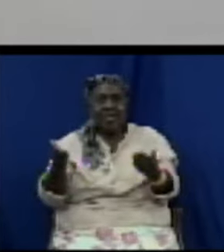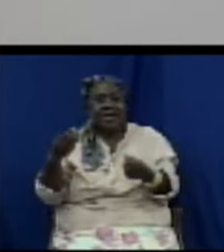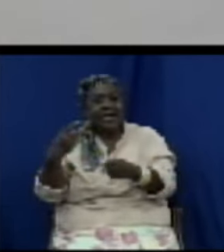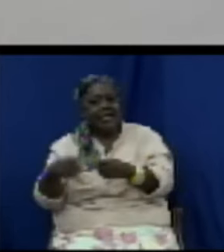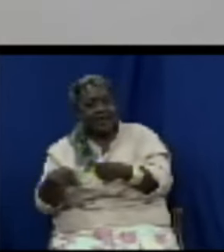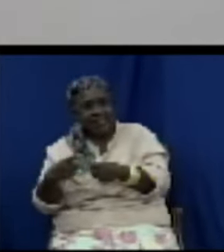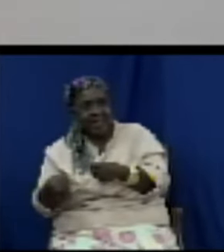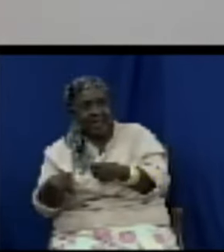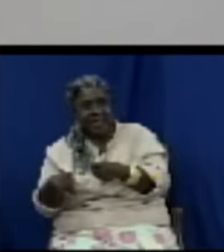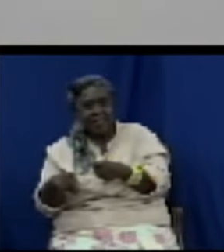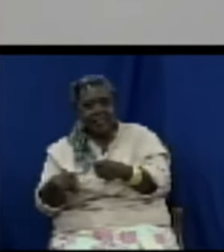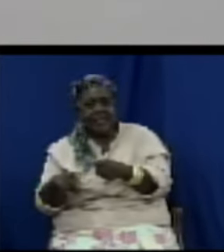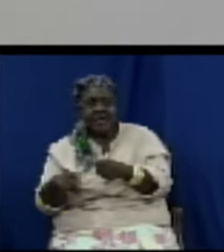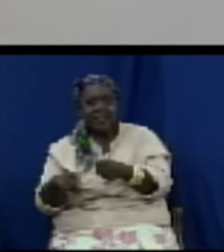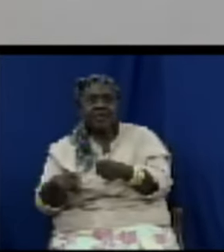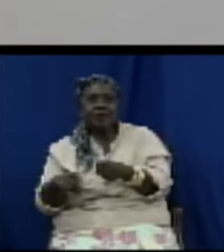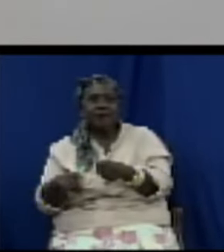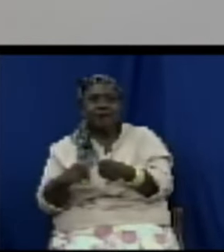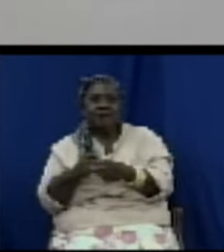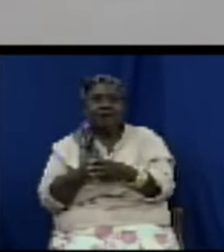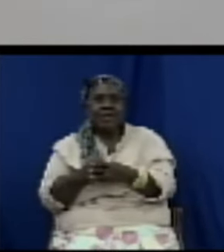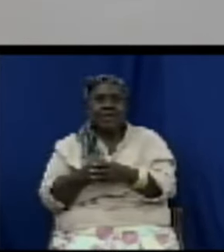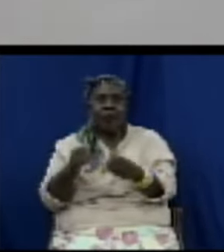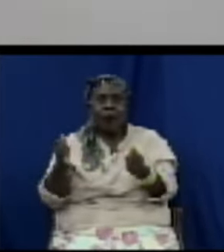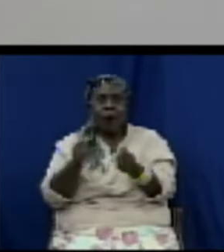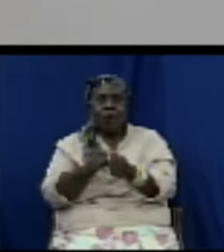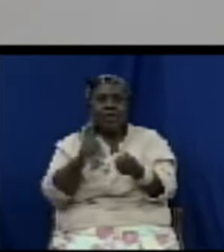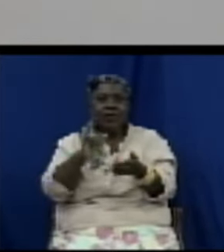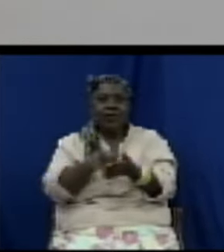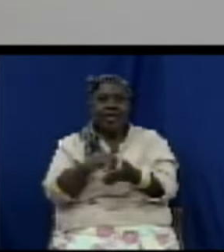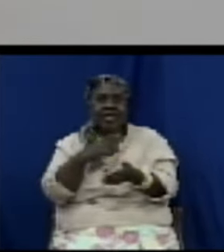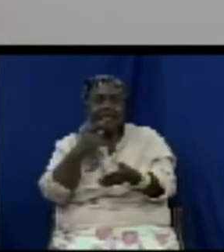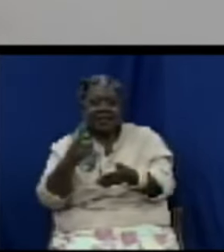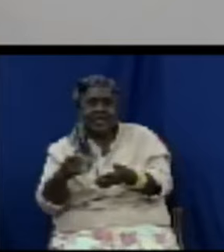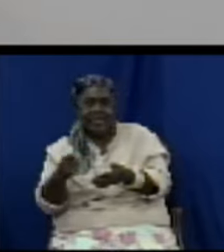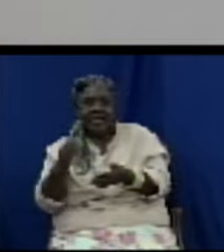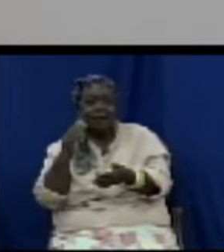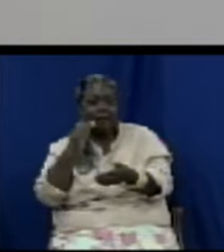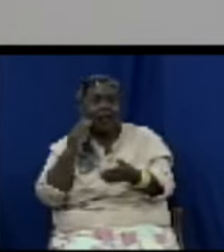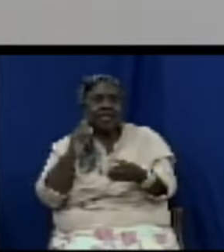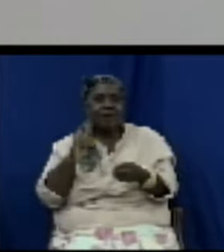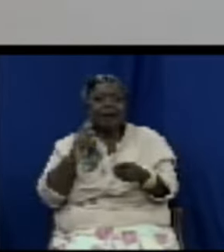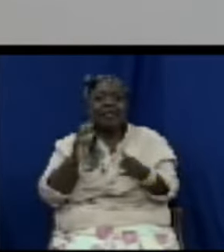sustainability agenda with that said Madam Speaker thank you